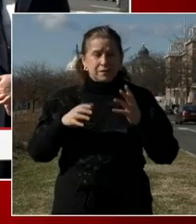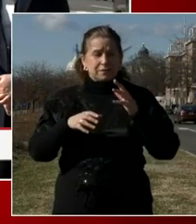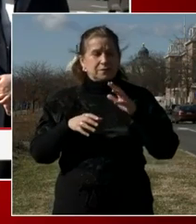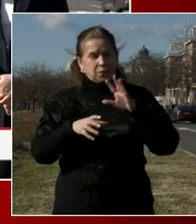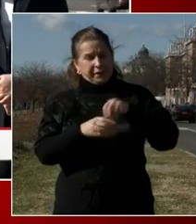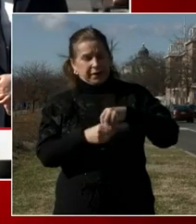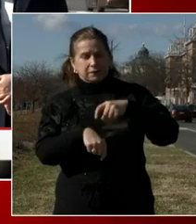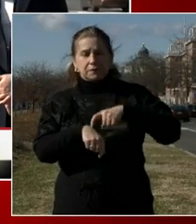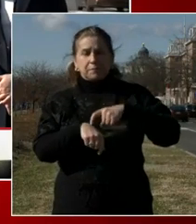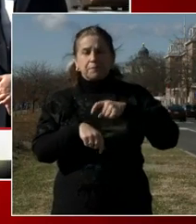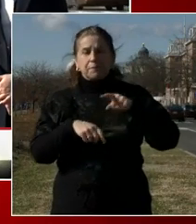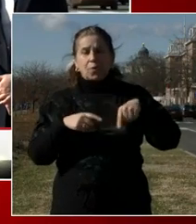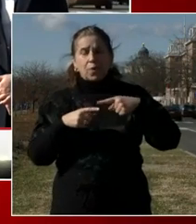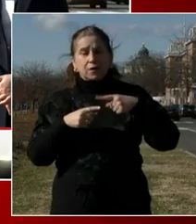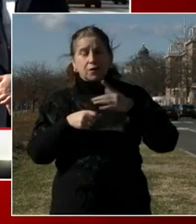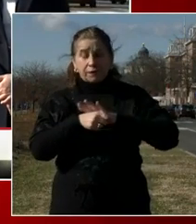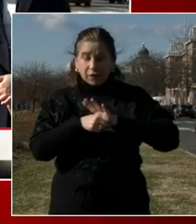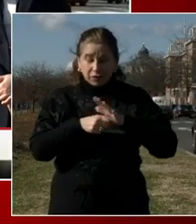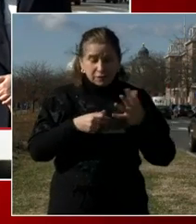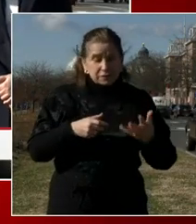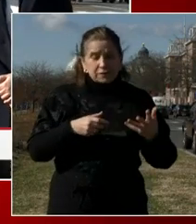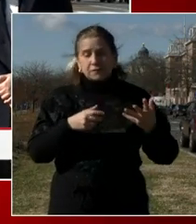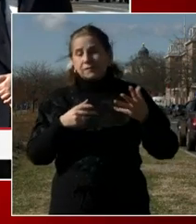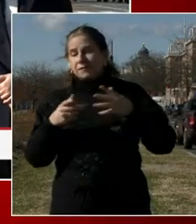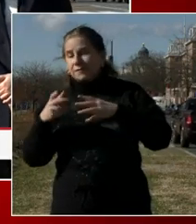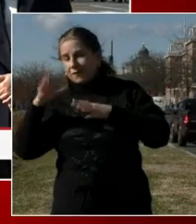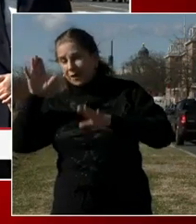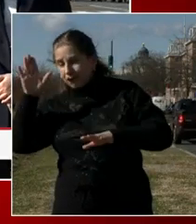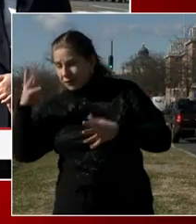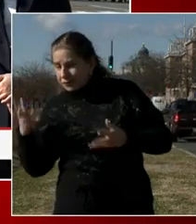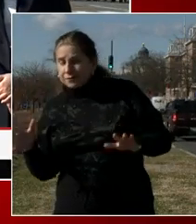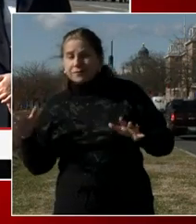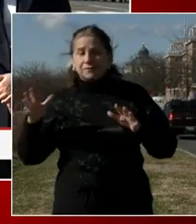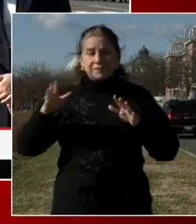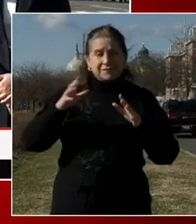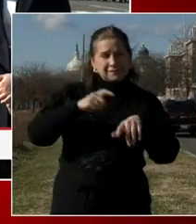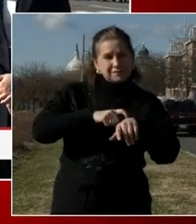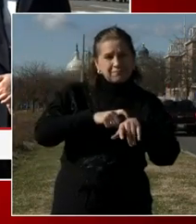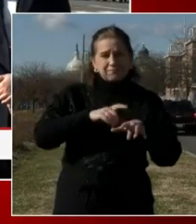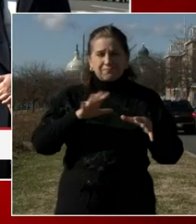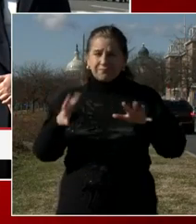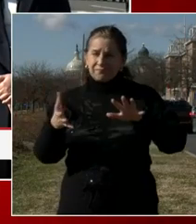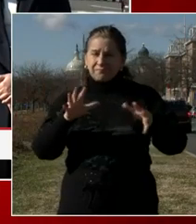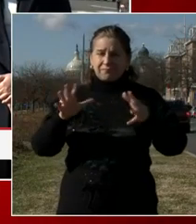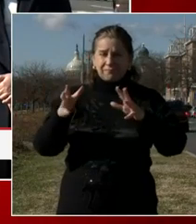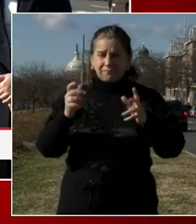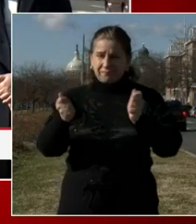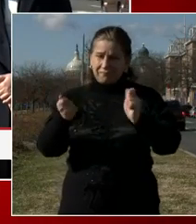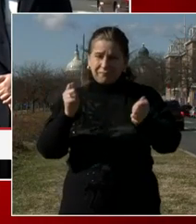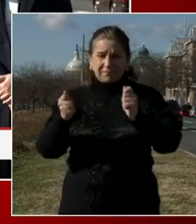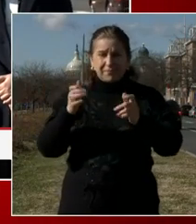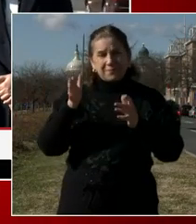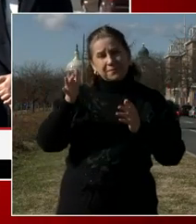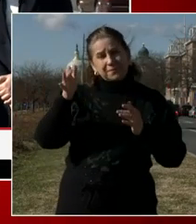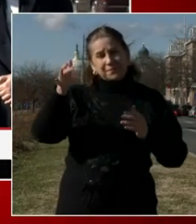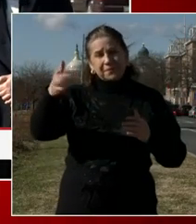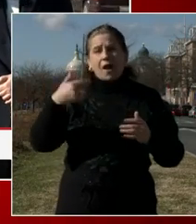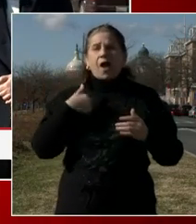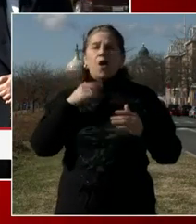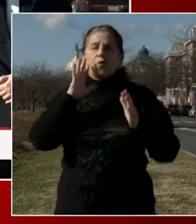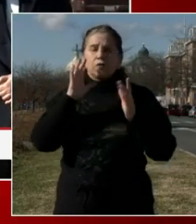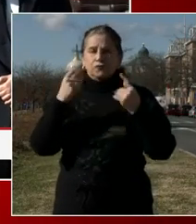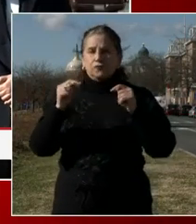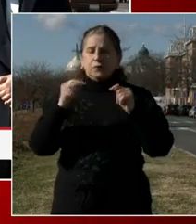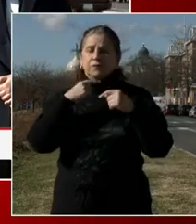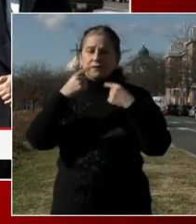a pandemic that's affecting the international industry, we will be focusing on bringing folks back to Washington. We know that